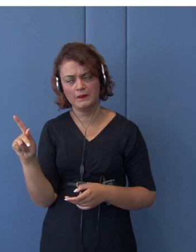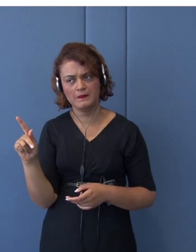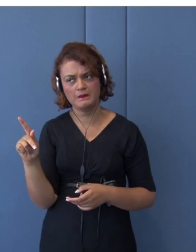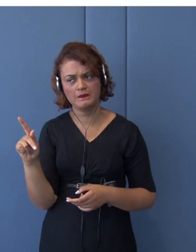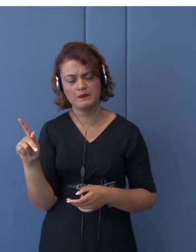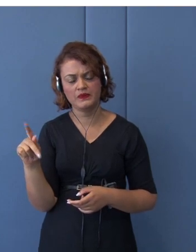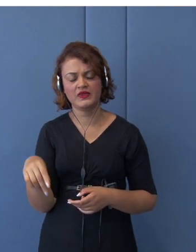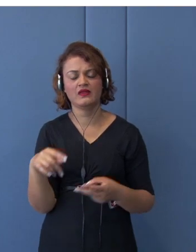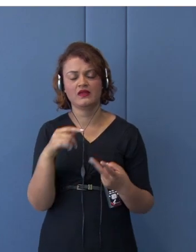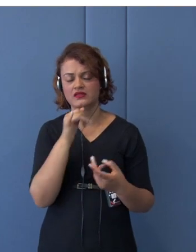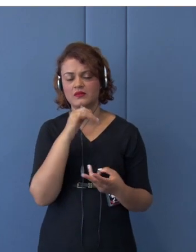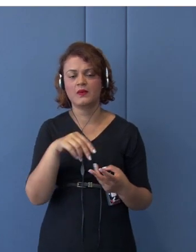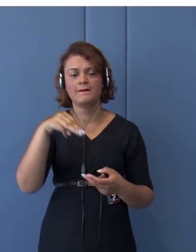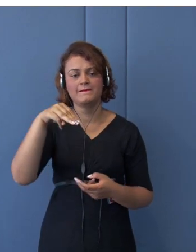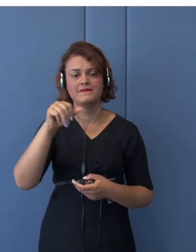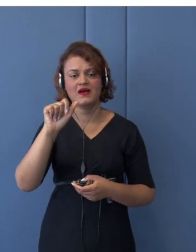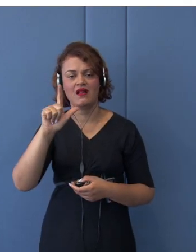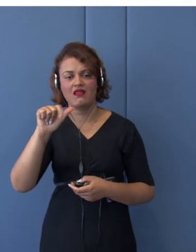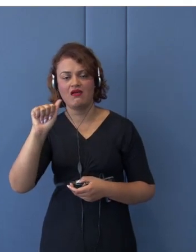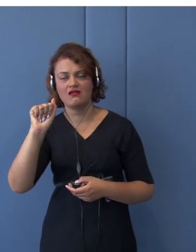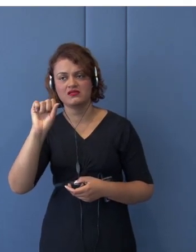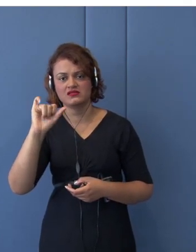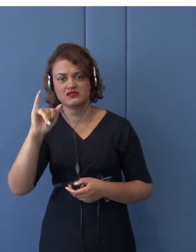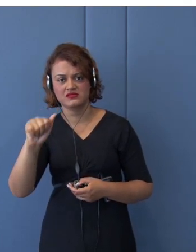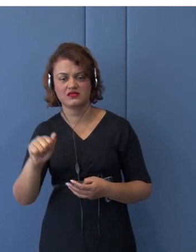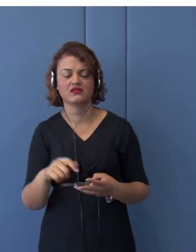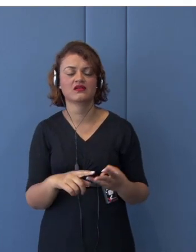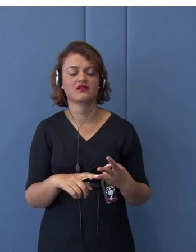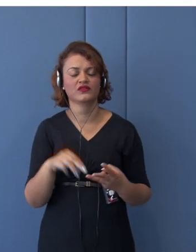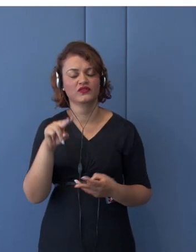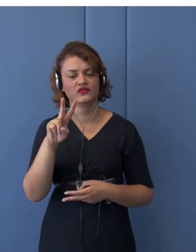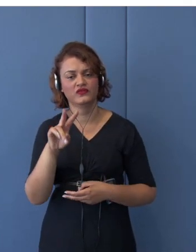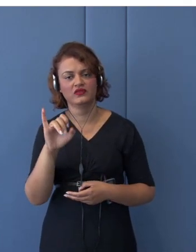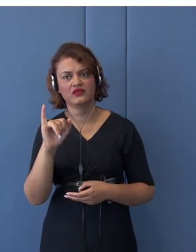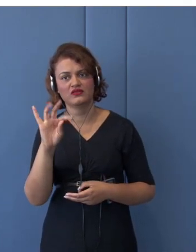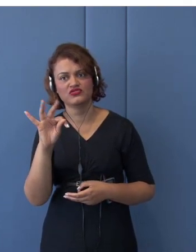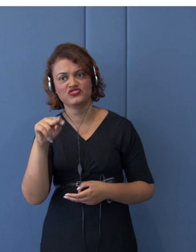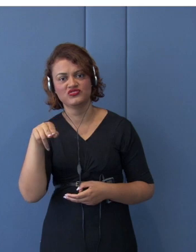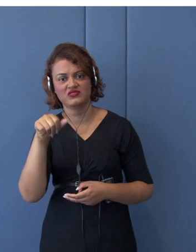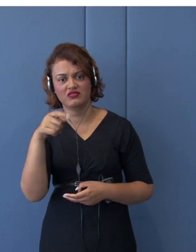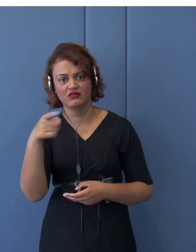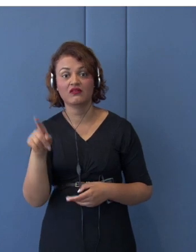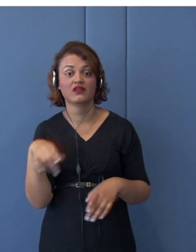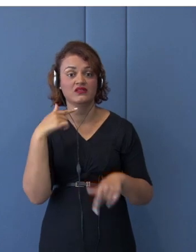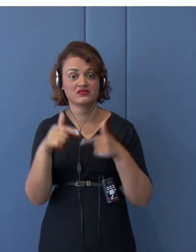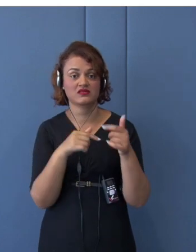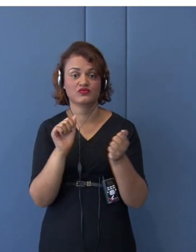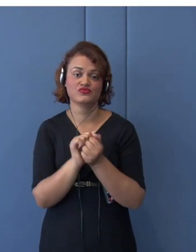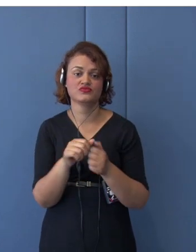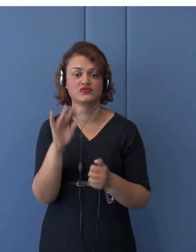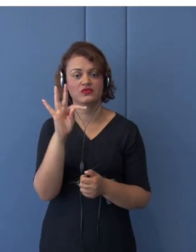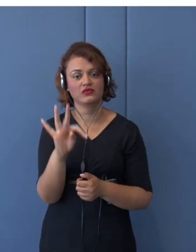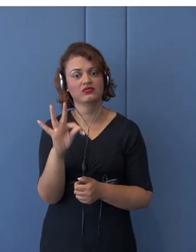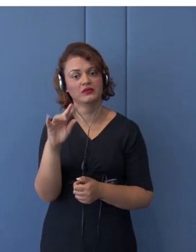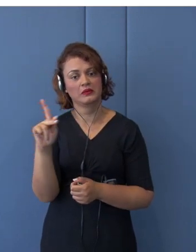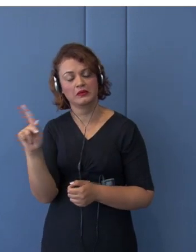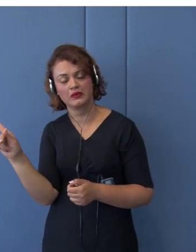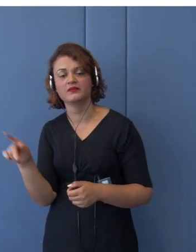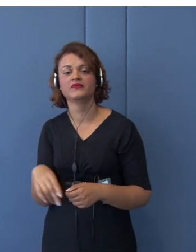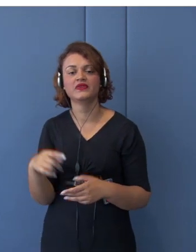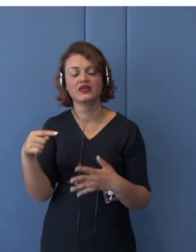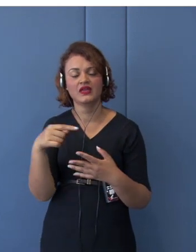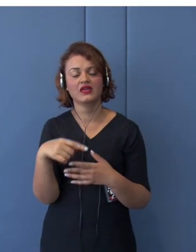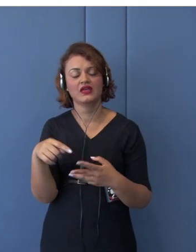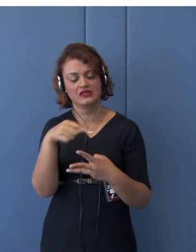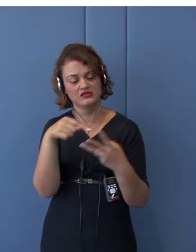have been covered by TPP-11. So, it's very complementary, you know,